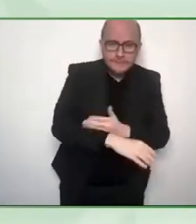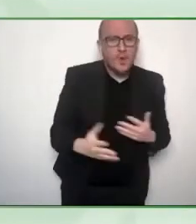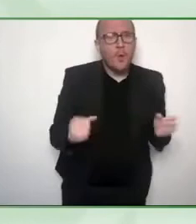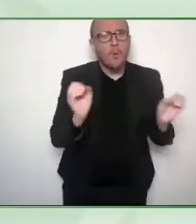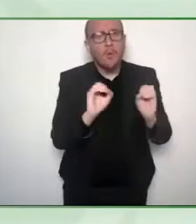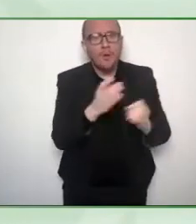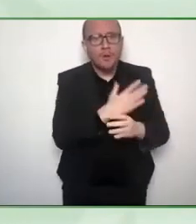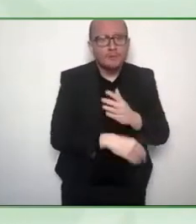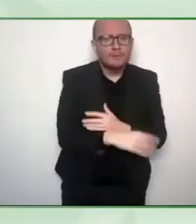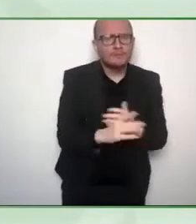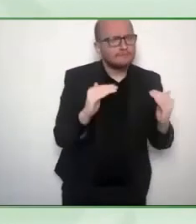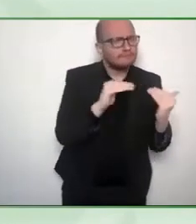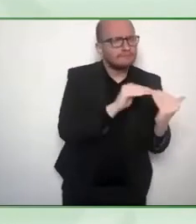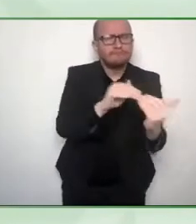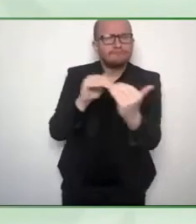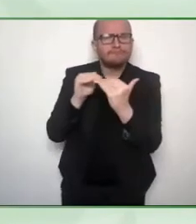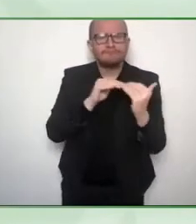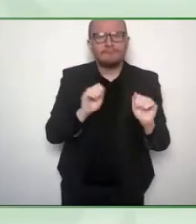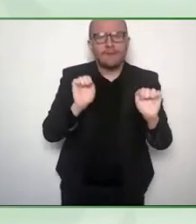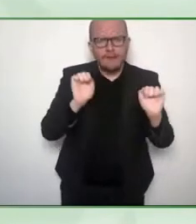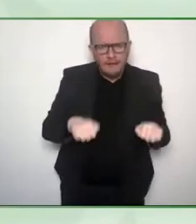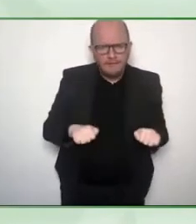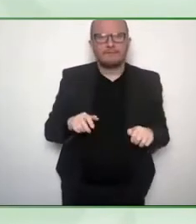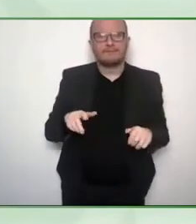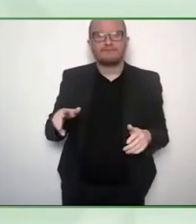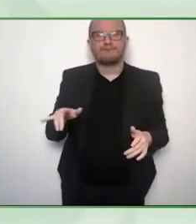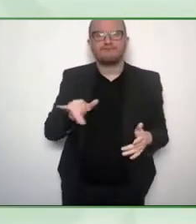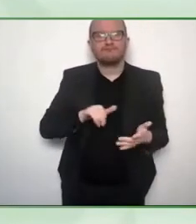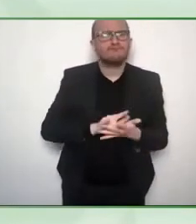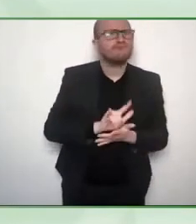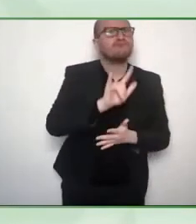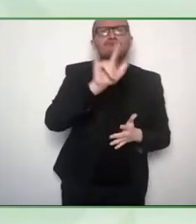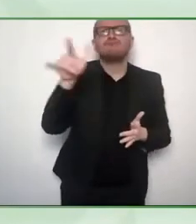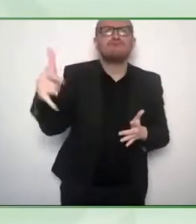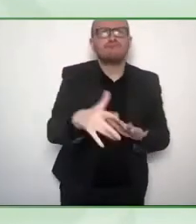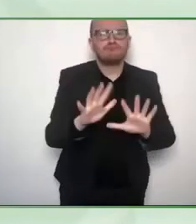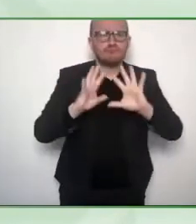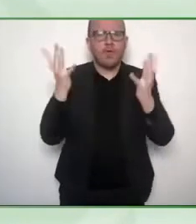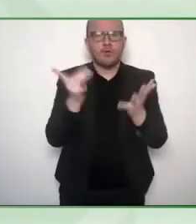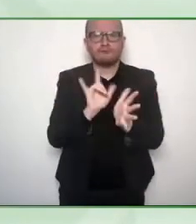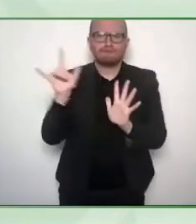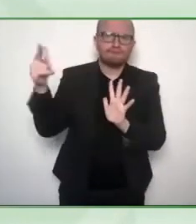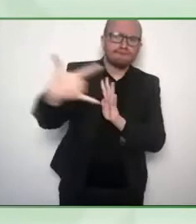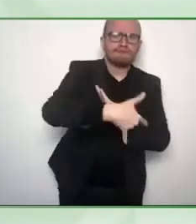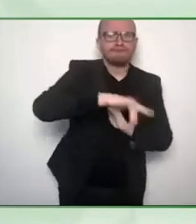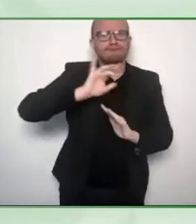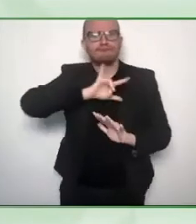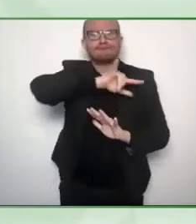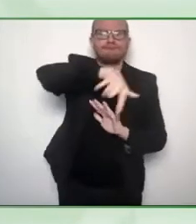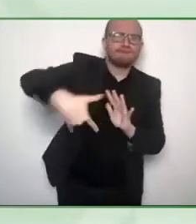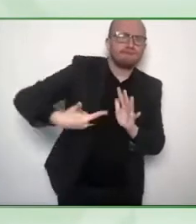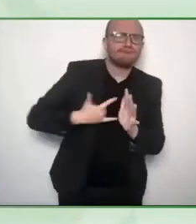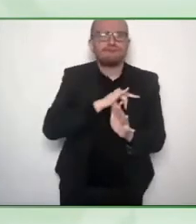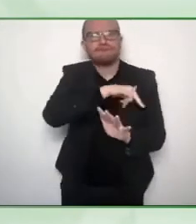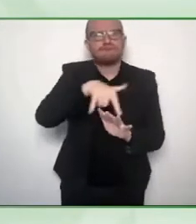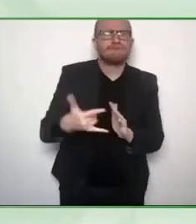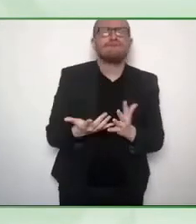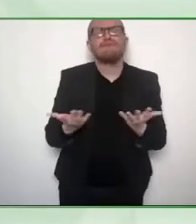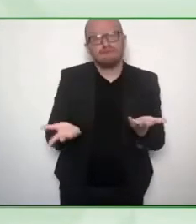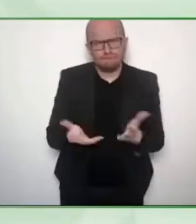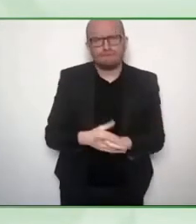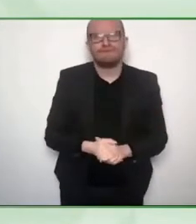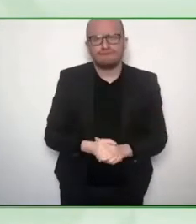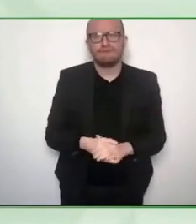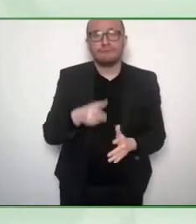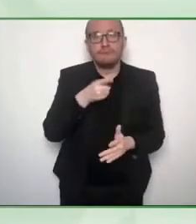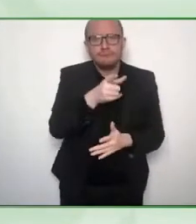So firstly, can you just tell us about the journey of Planet Able, your passion for it, what's been happening?